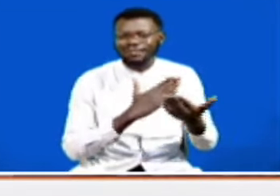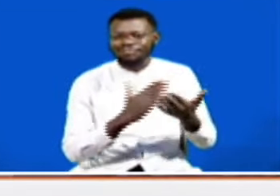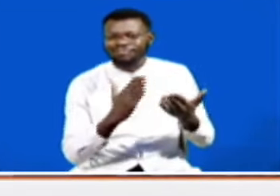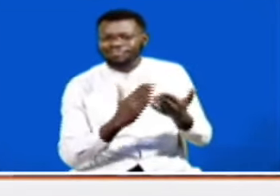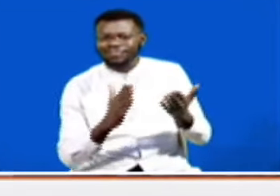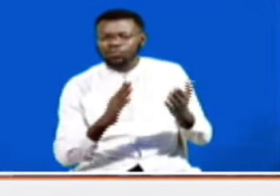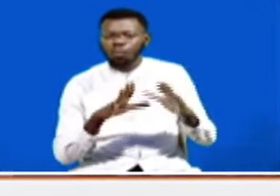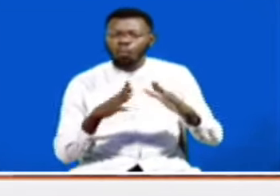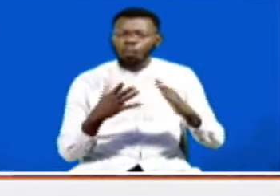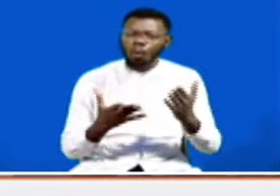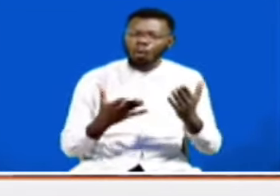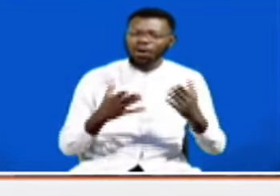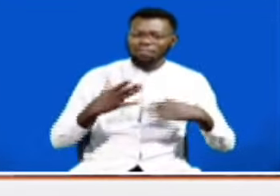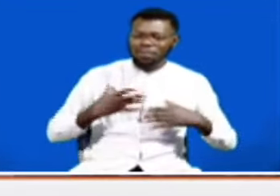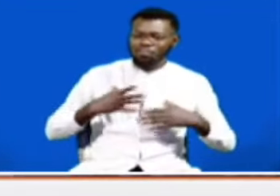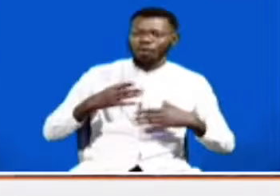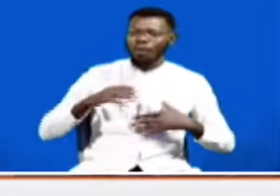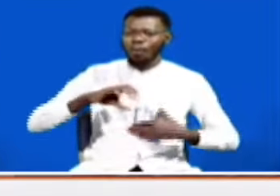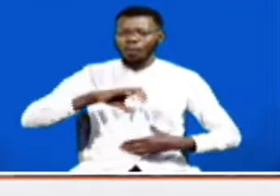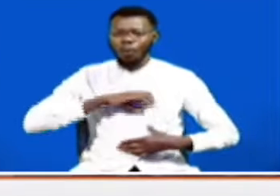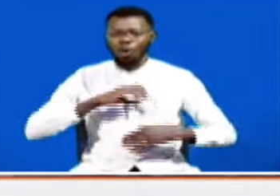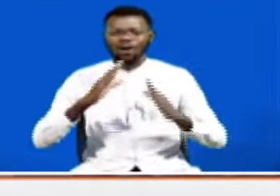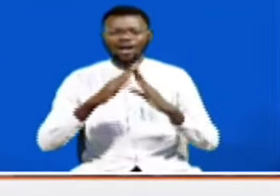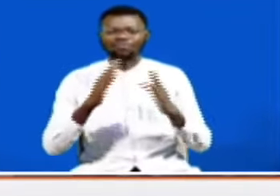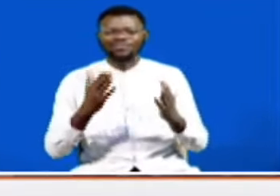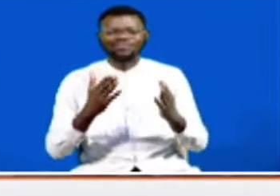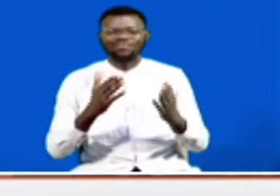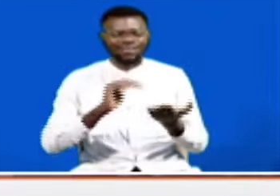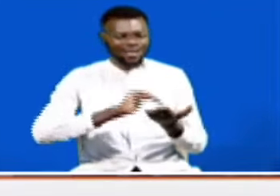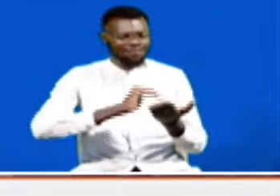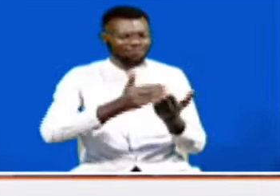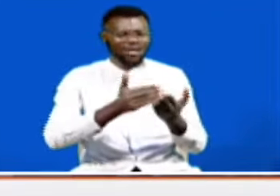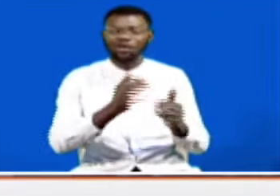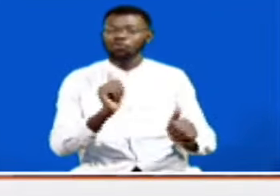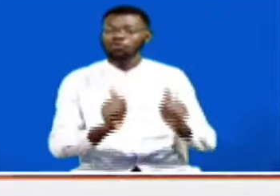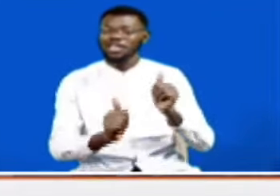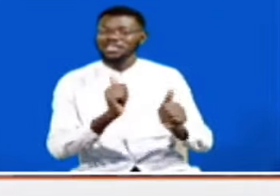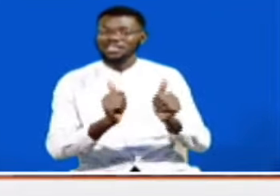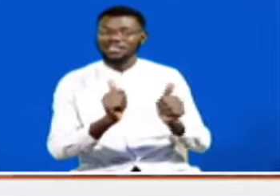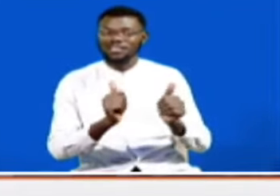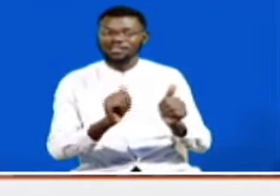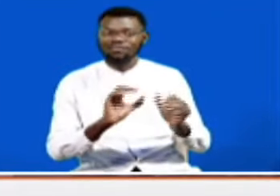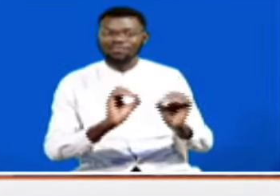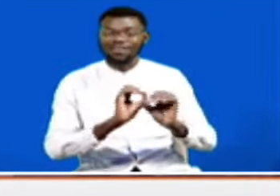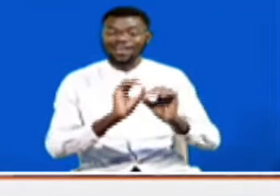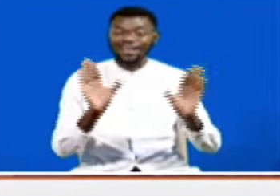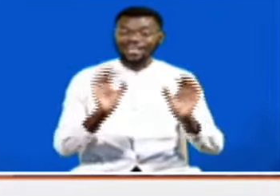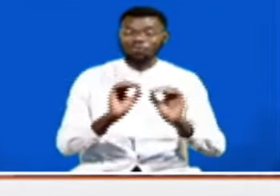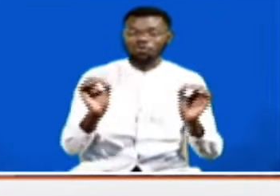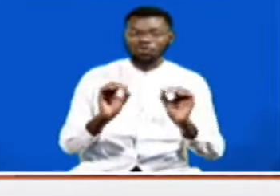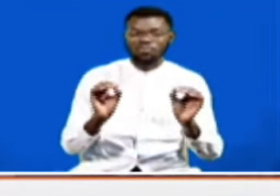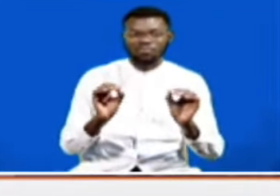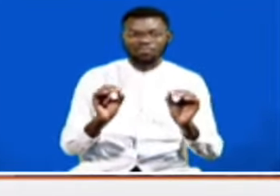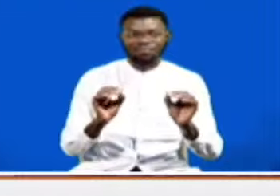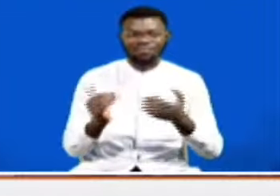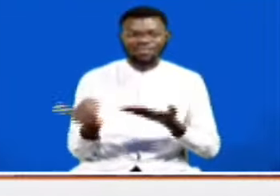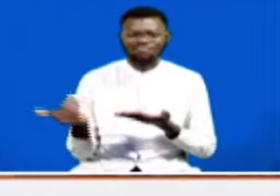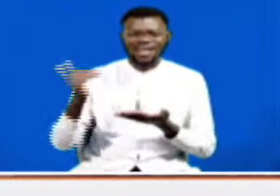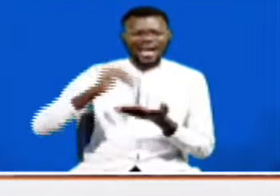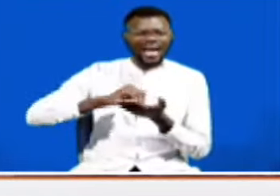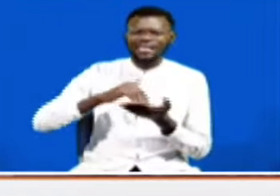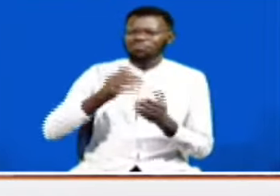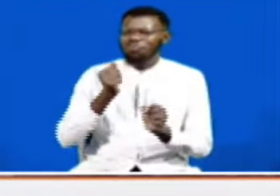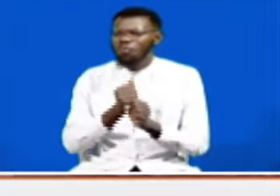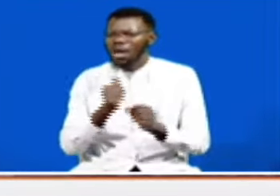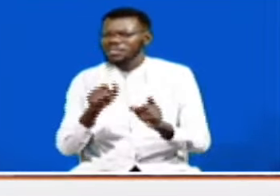made up their mind what kind of fund they are creating. They are creating a fund that operates as if it's a circle, as if it's a